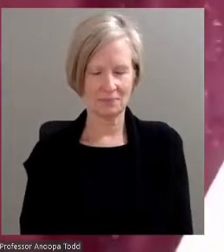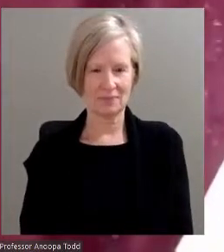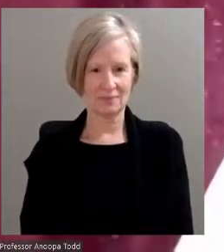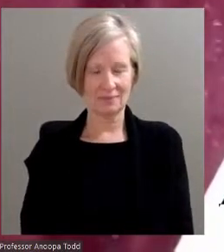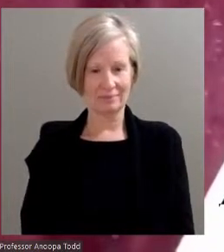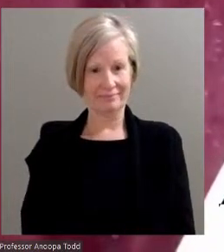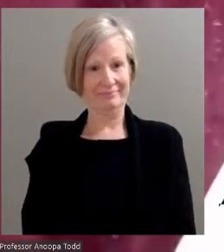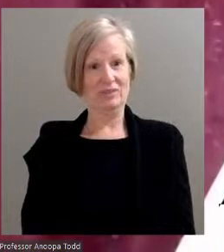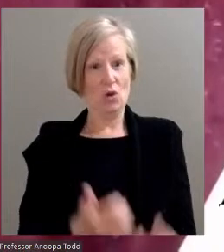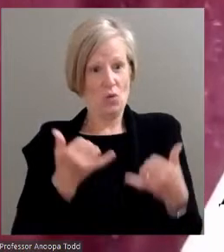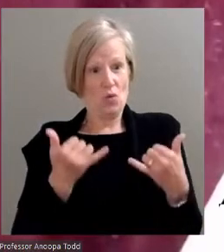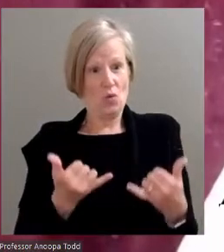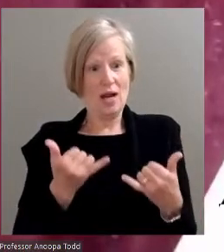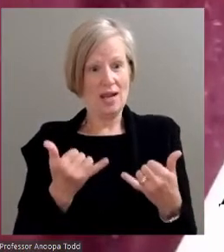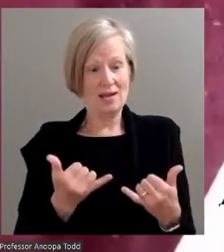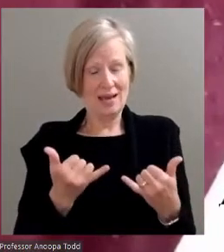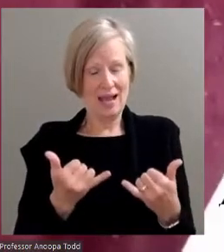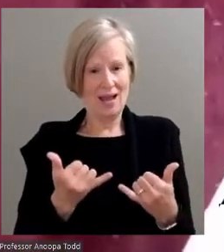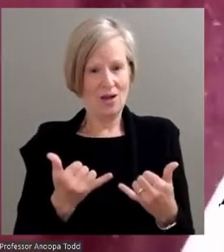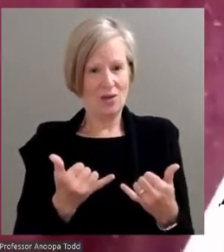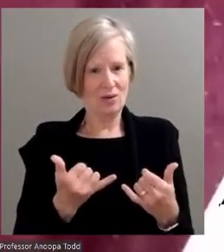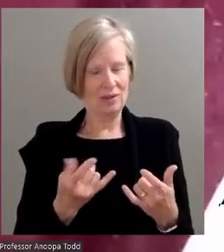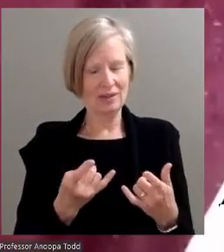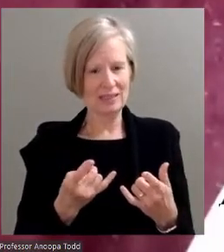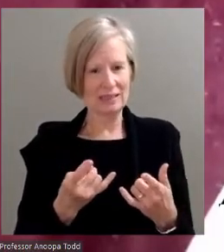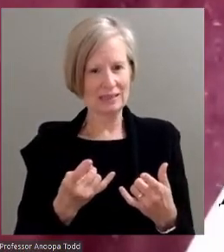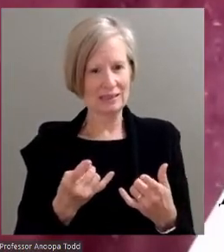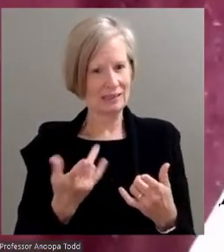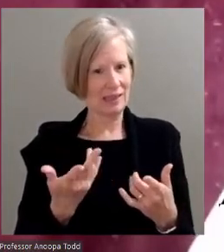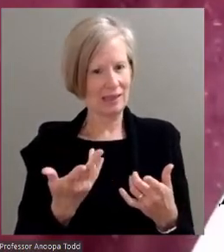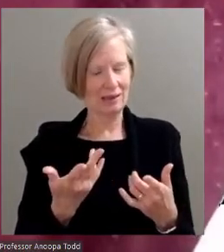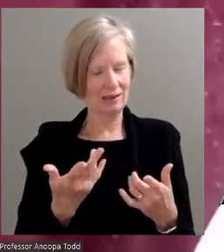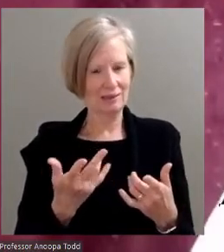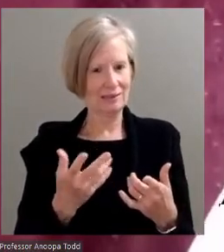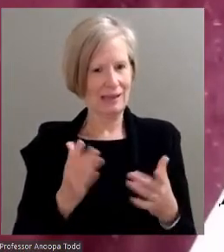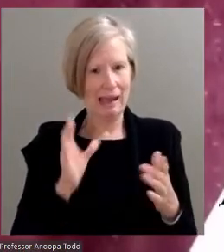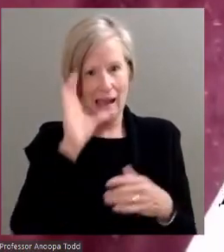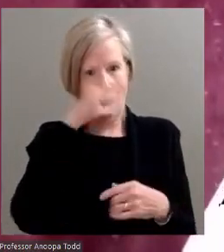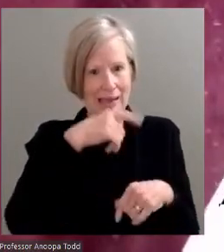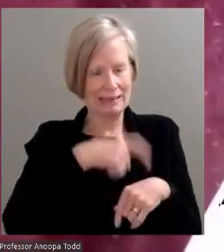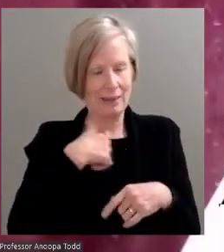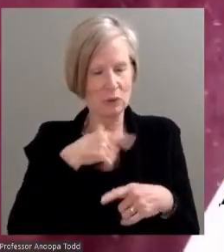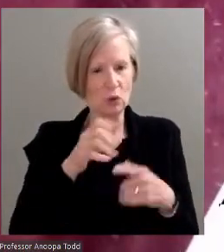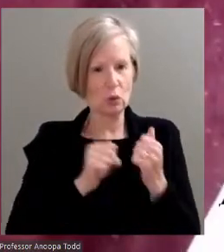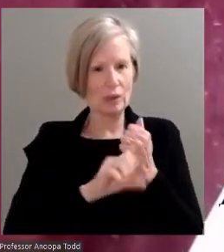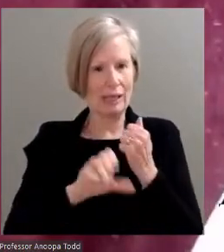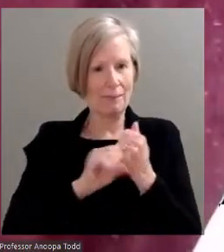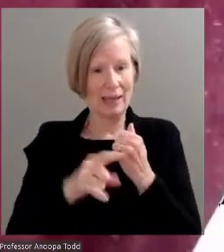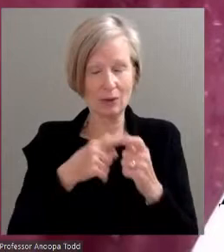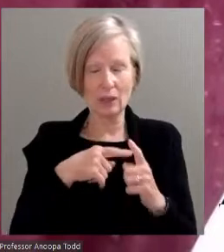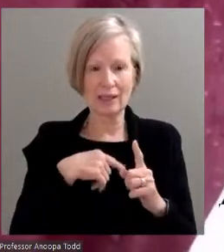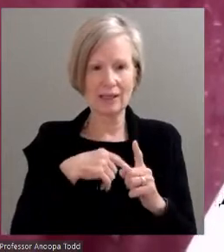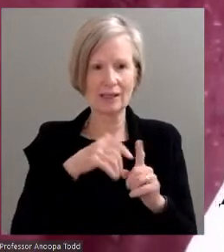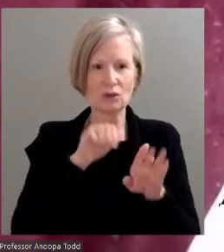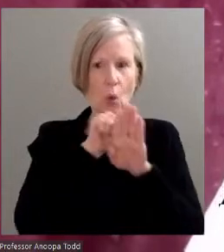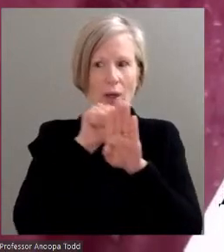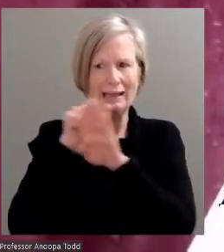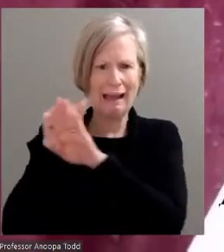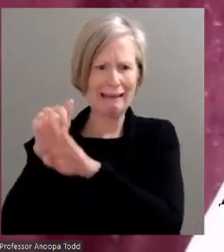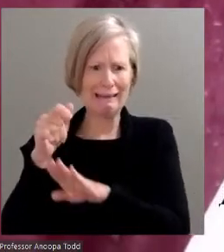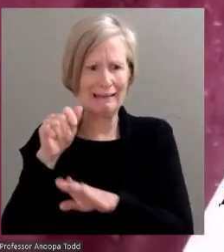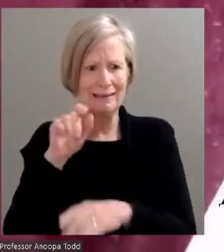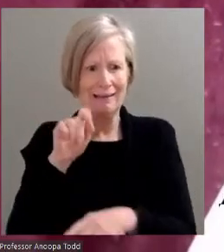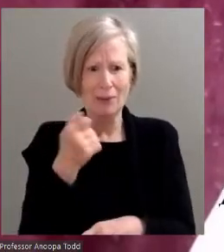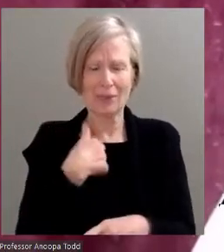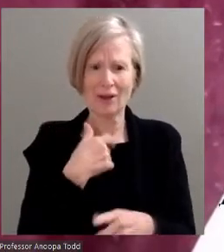this is an unprecedented time to do campaigning. There is an event, door knocking is a little bit hard. So